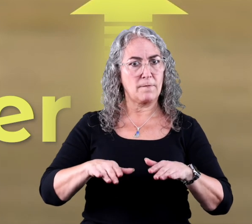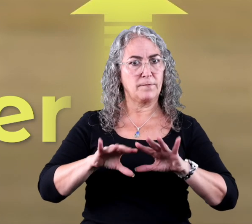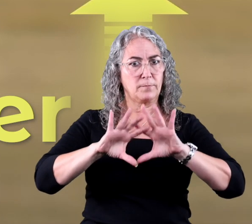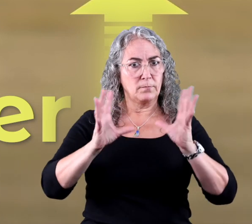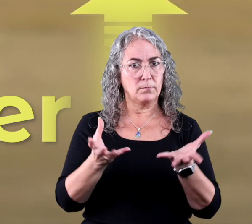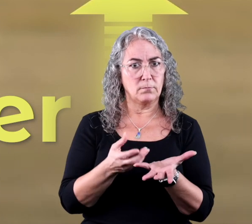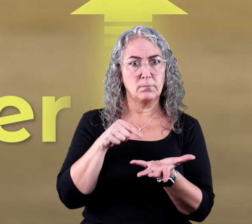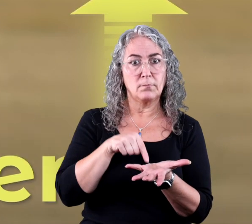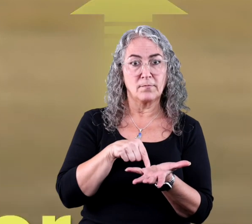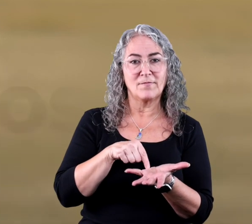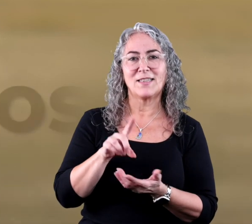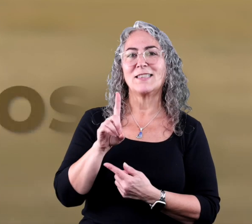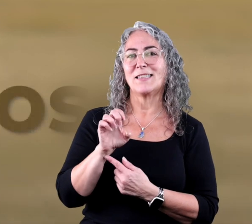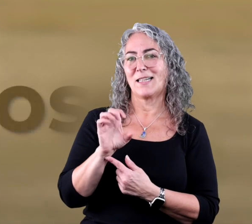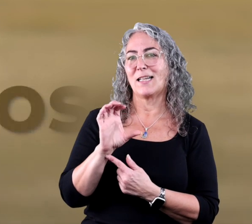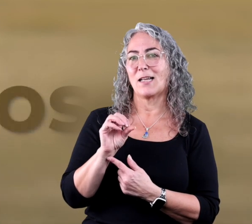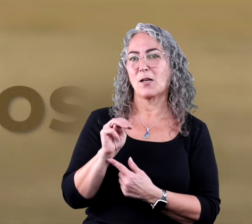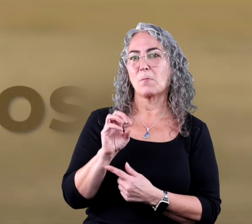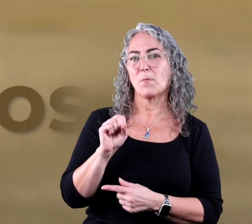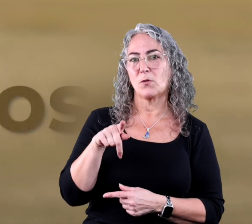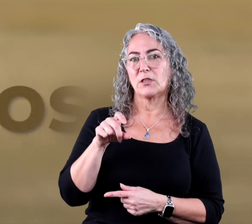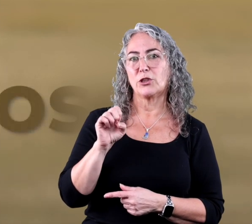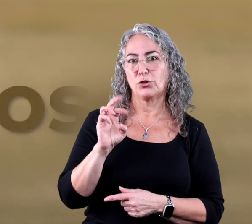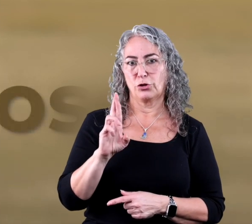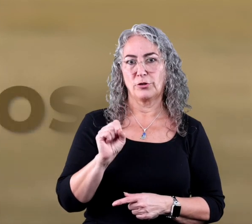food chain is the decomposers.